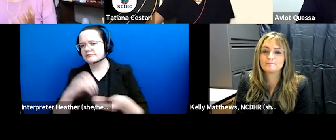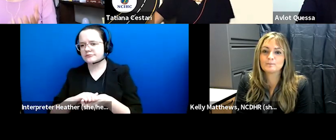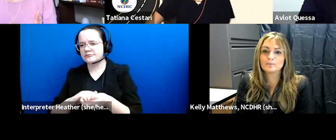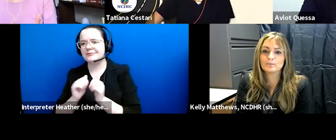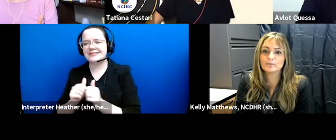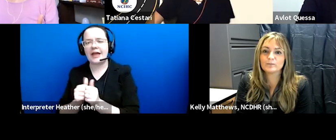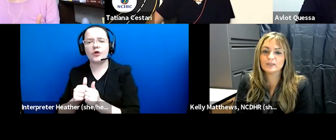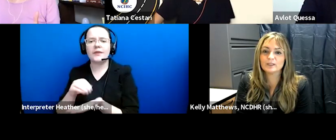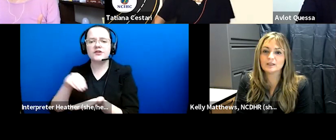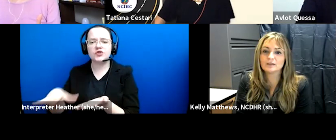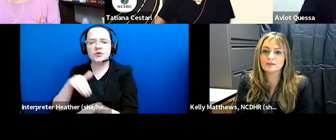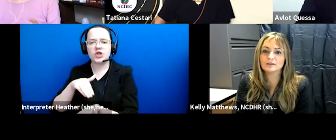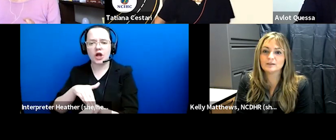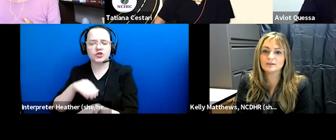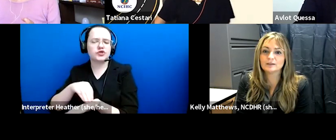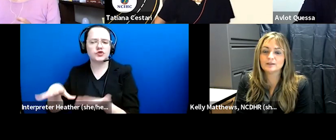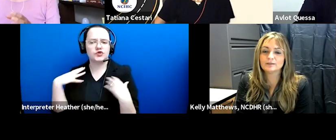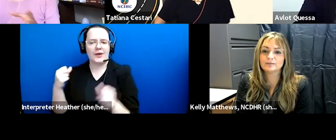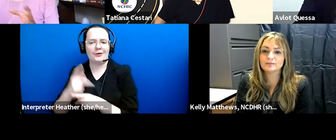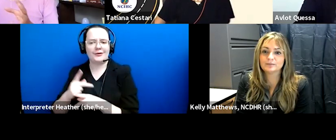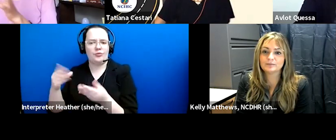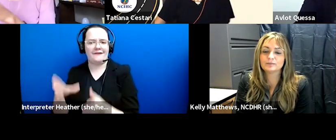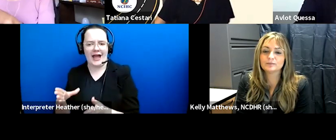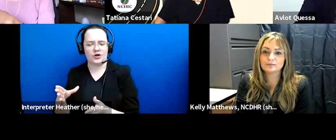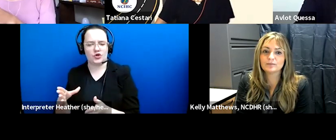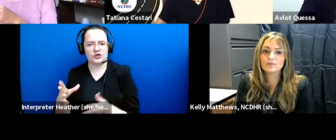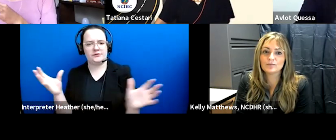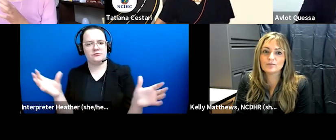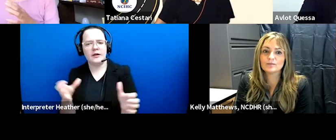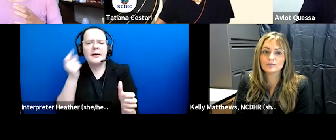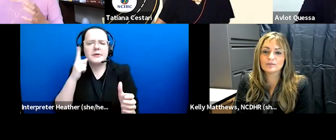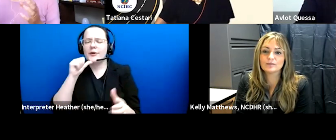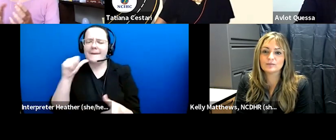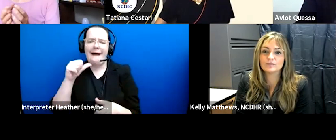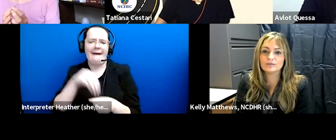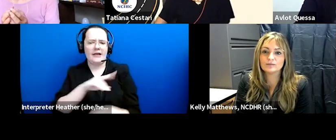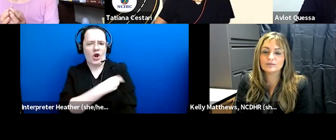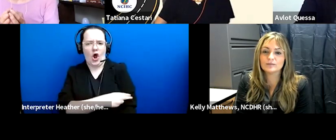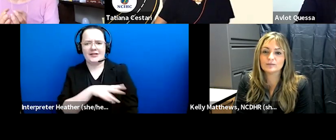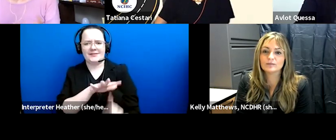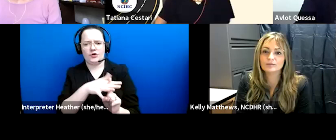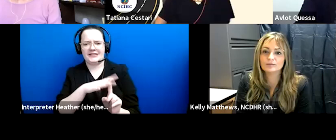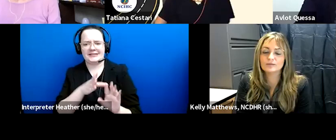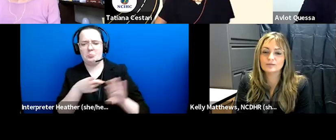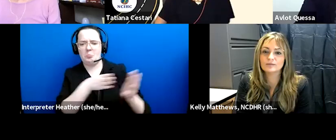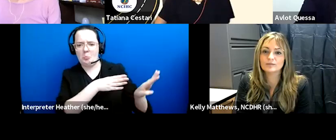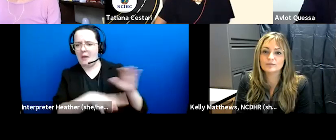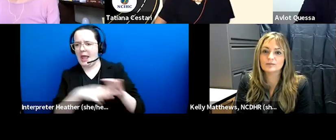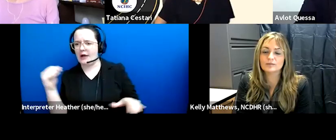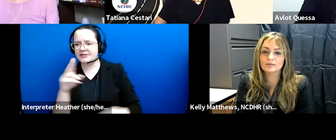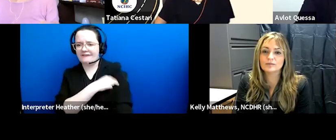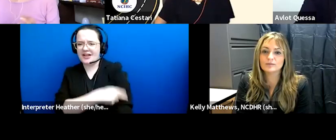or student health care providers um not not in the hospital context to create what we call an online